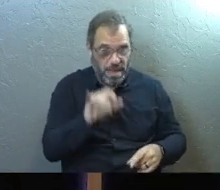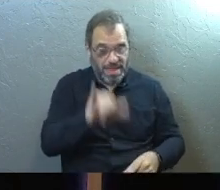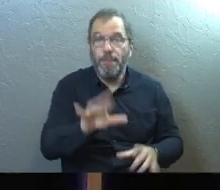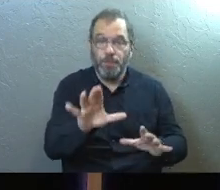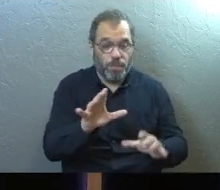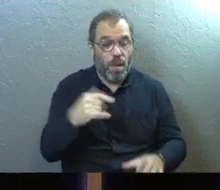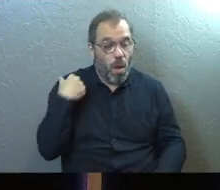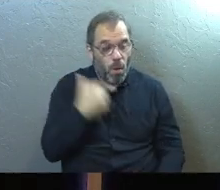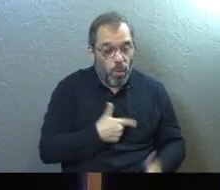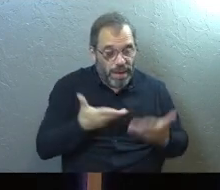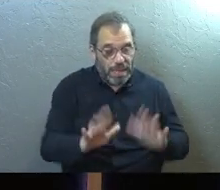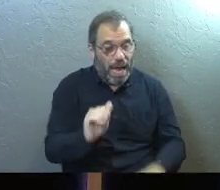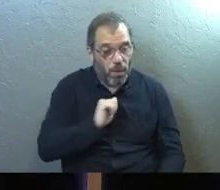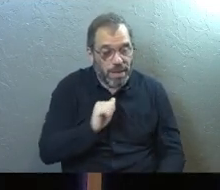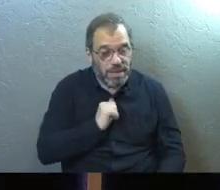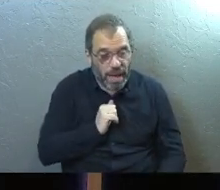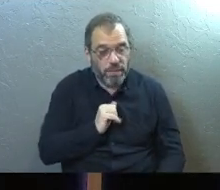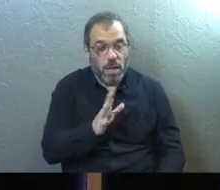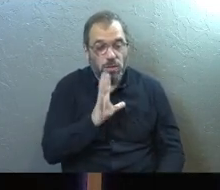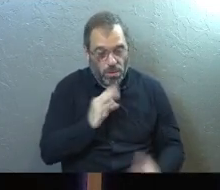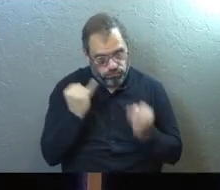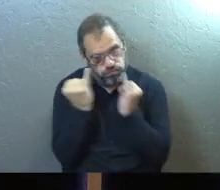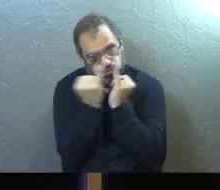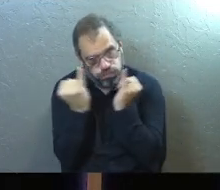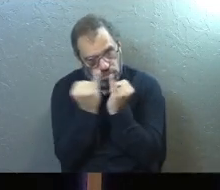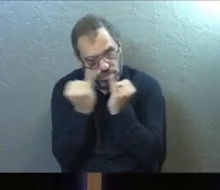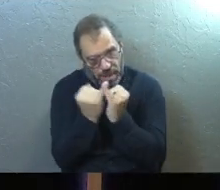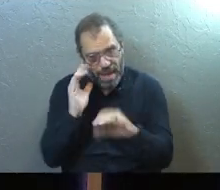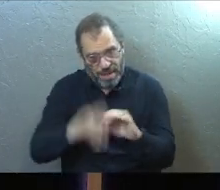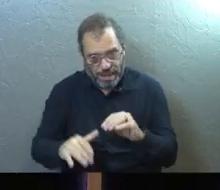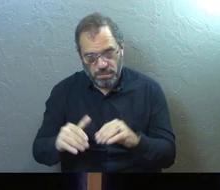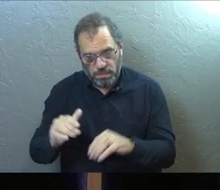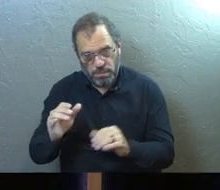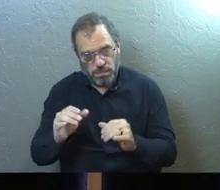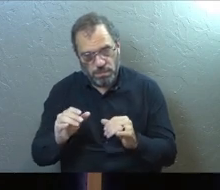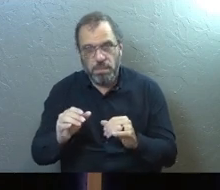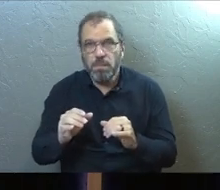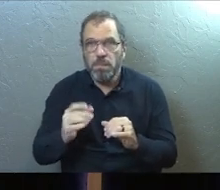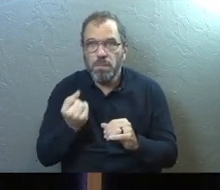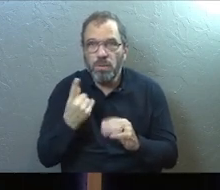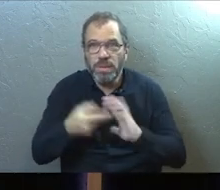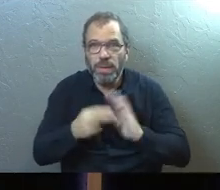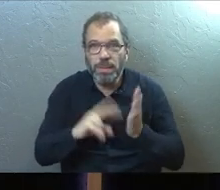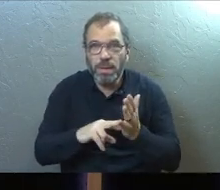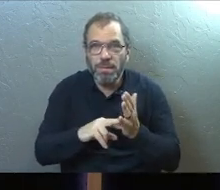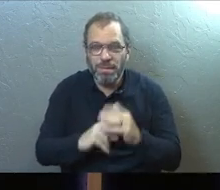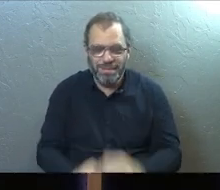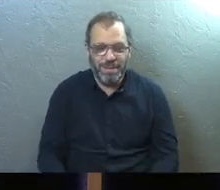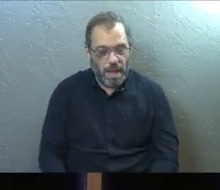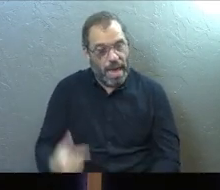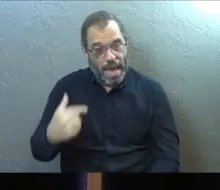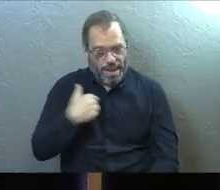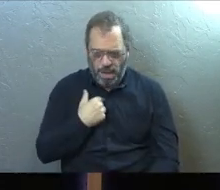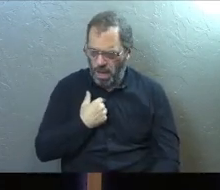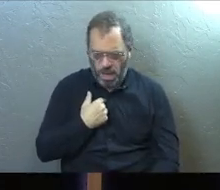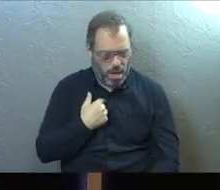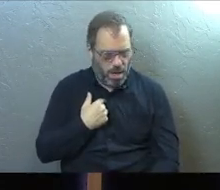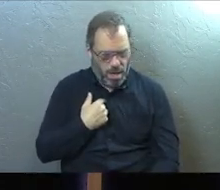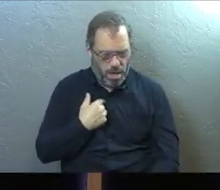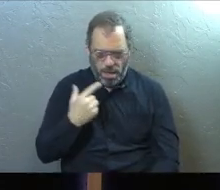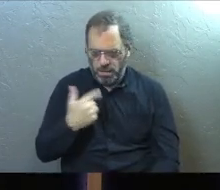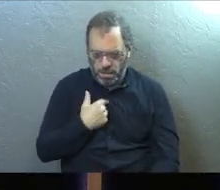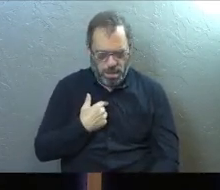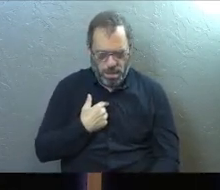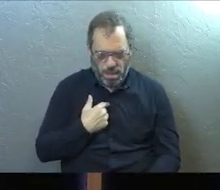sense is this, that we allow ourself to talk to us instead of talking to ourself. Did you follow that? Am I just trying to be